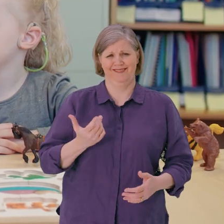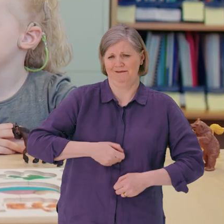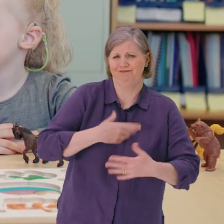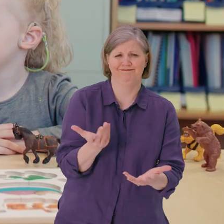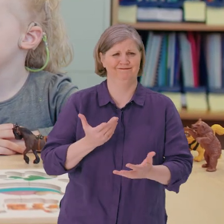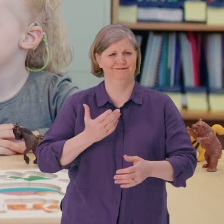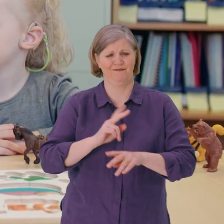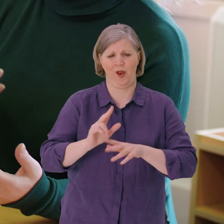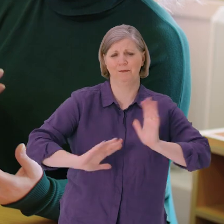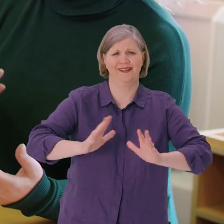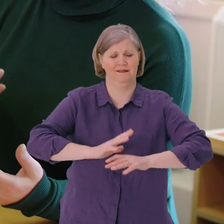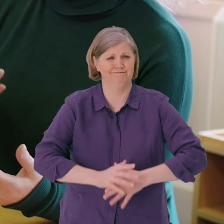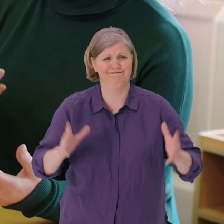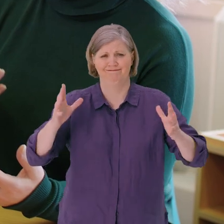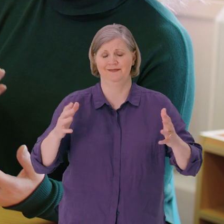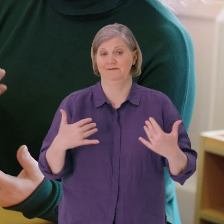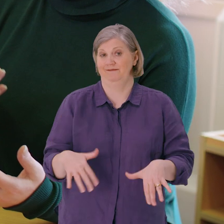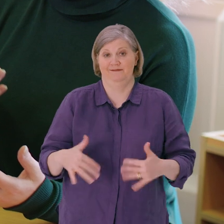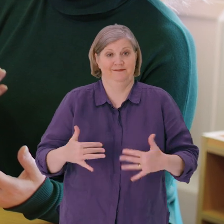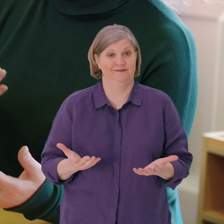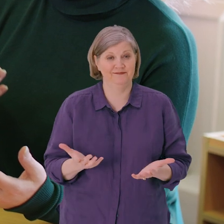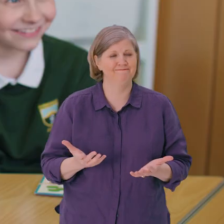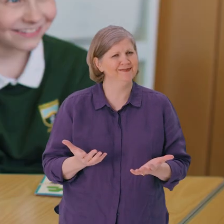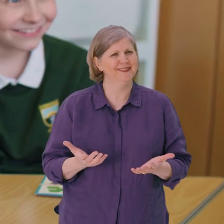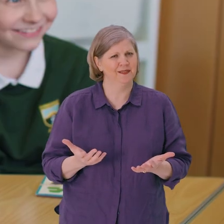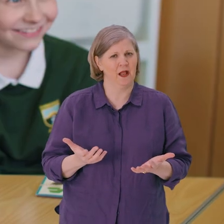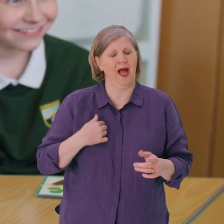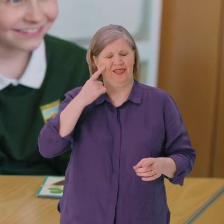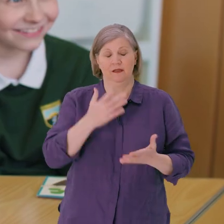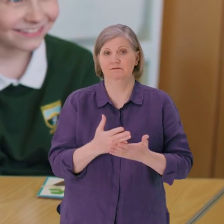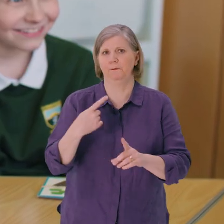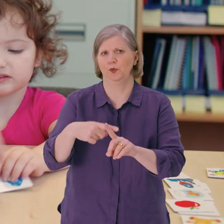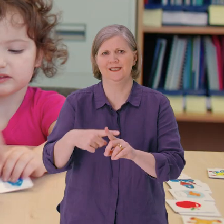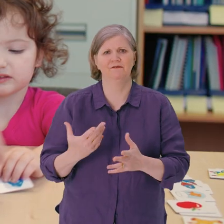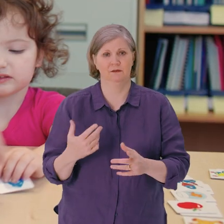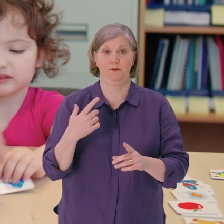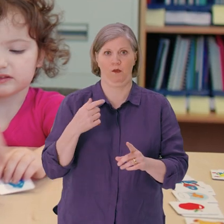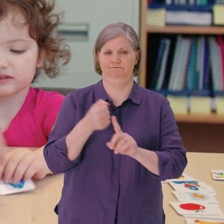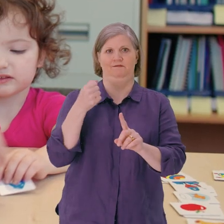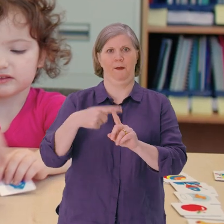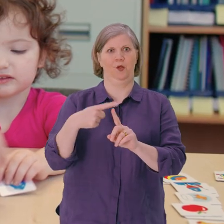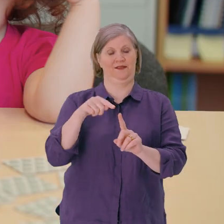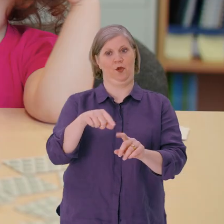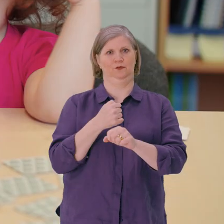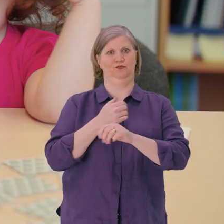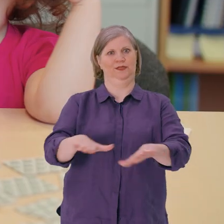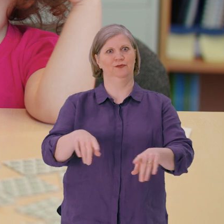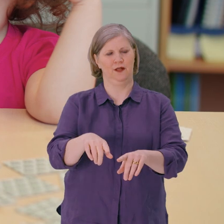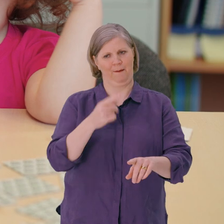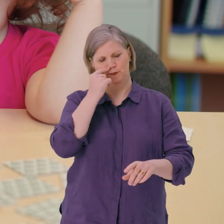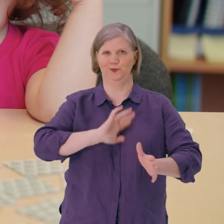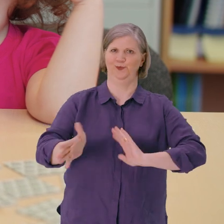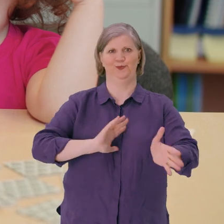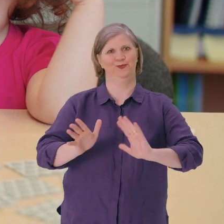expressive, their vocabulary bank has grown significantly. I think it's been really positive, it's had a really positive impact on the children and their